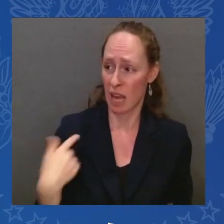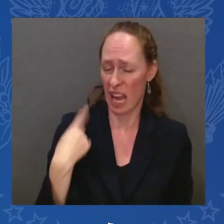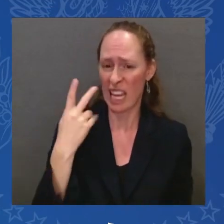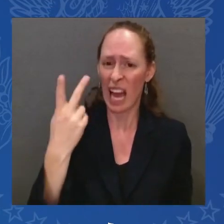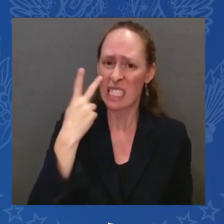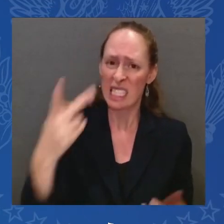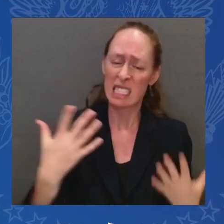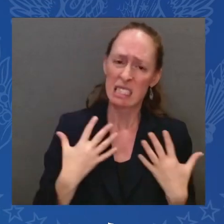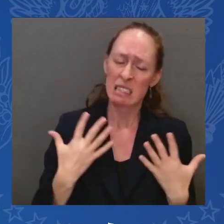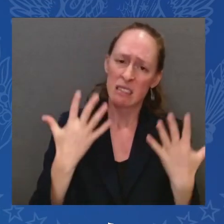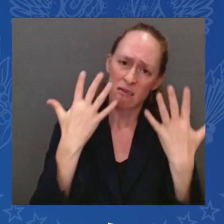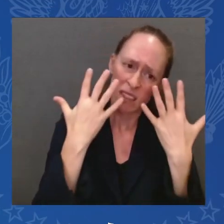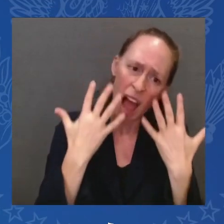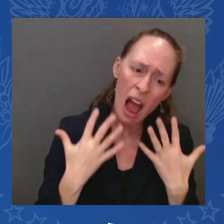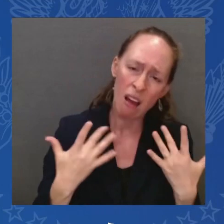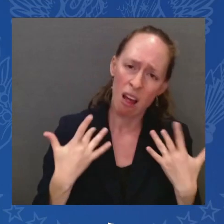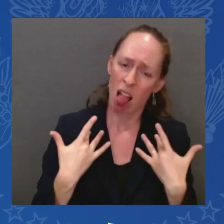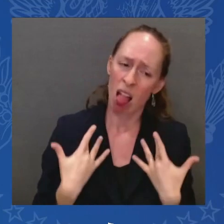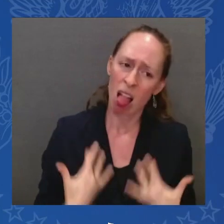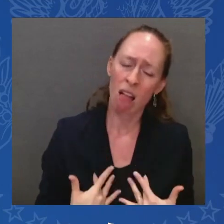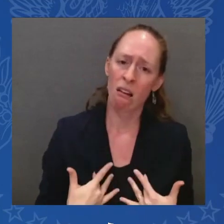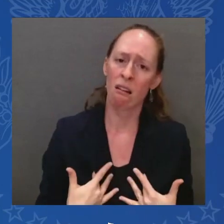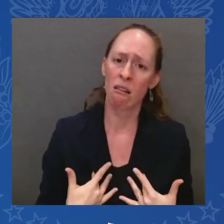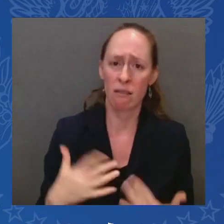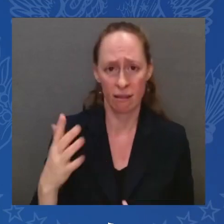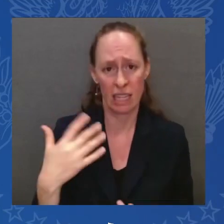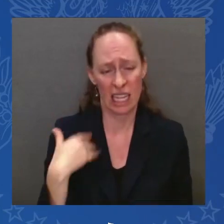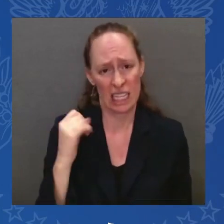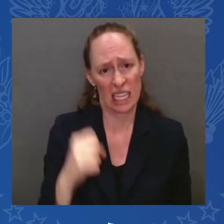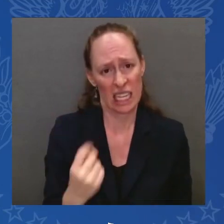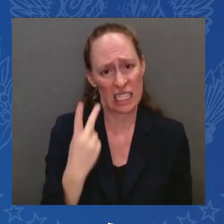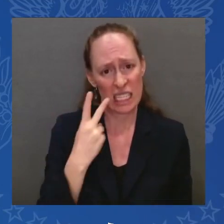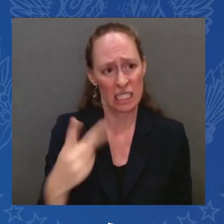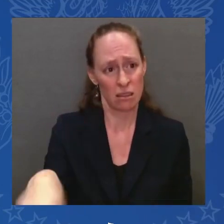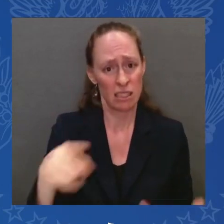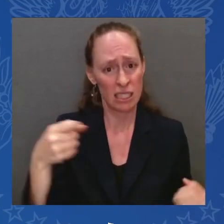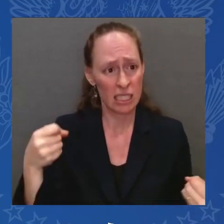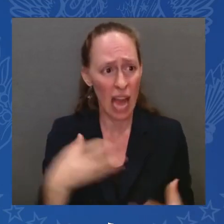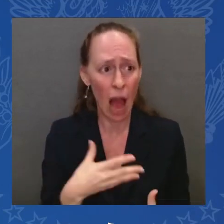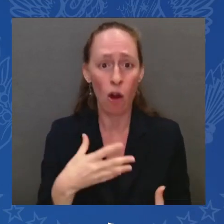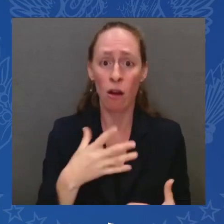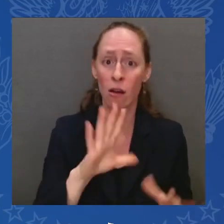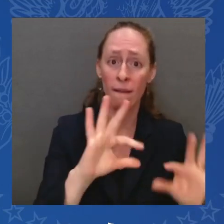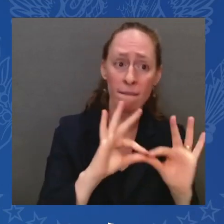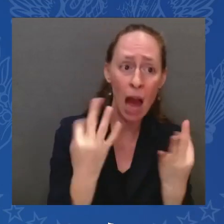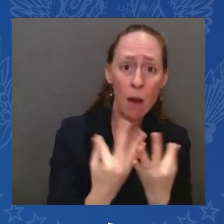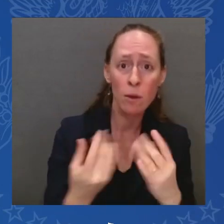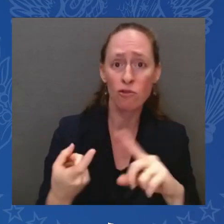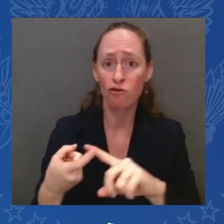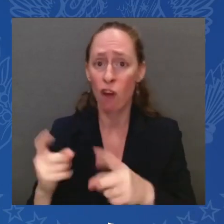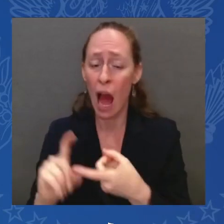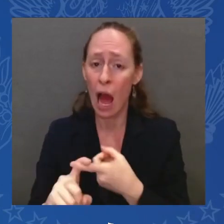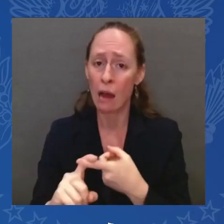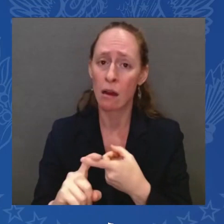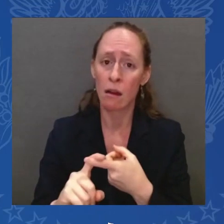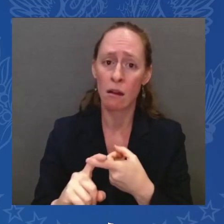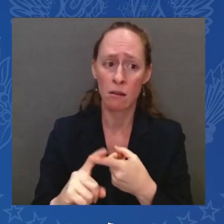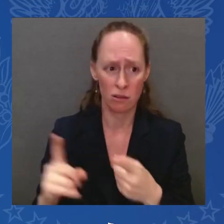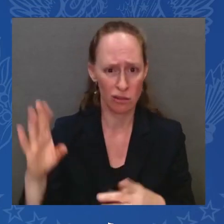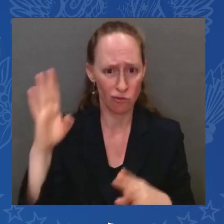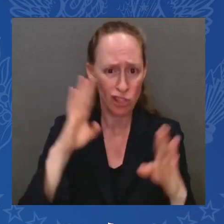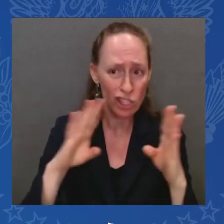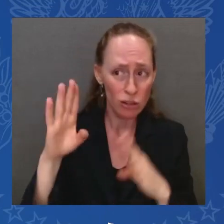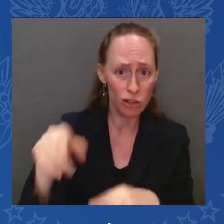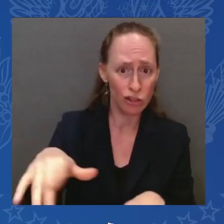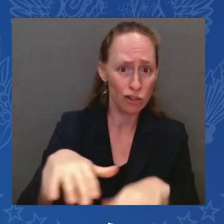fear for family, friends, back in Israel, you worry about kids being targeted in the school, about going